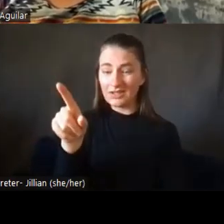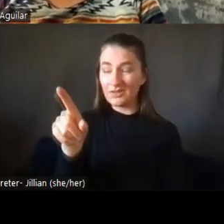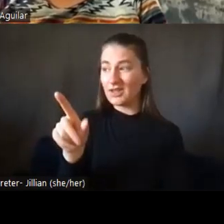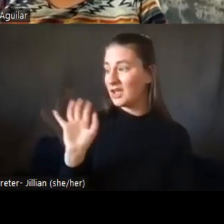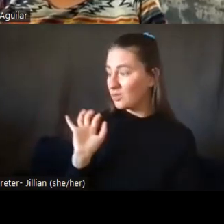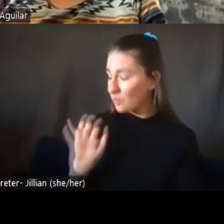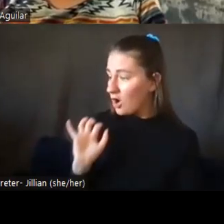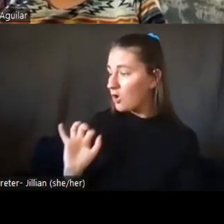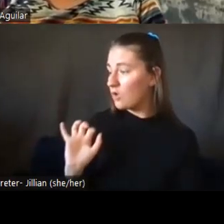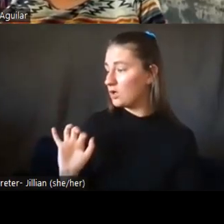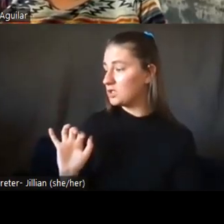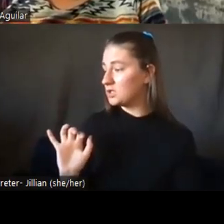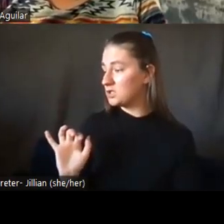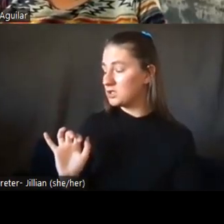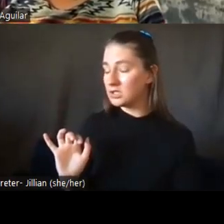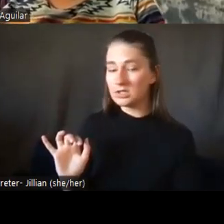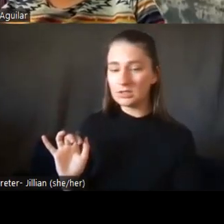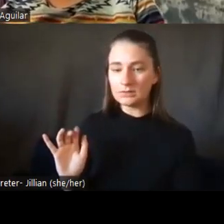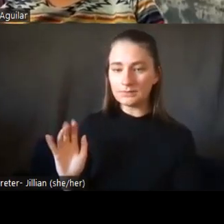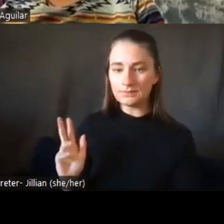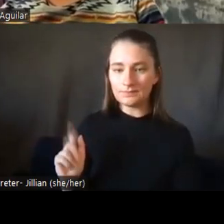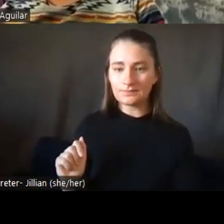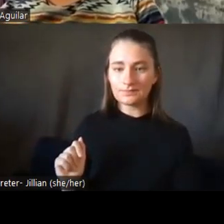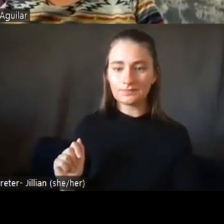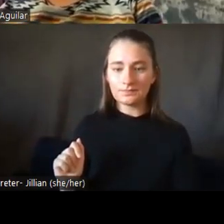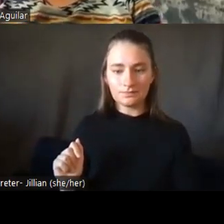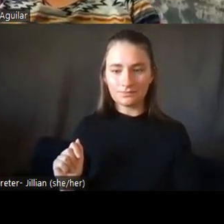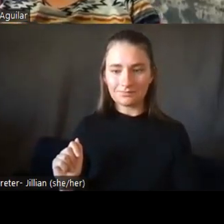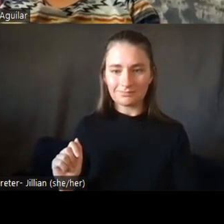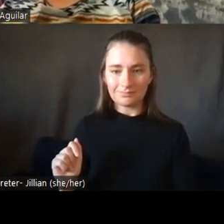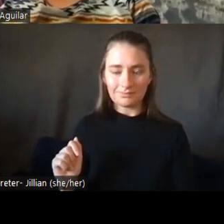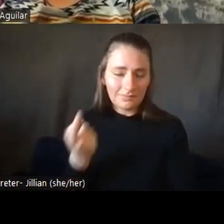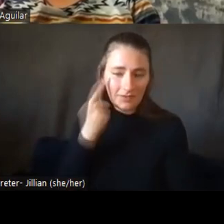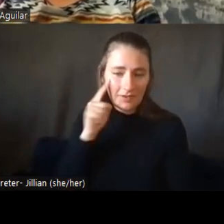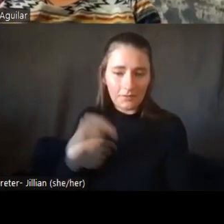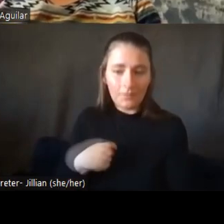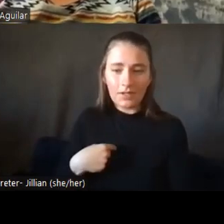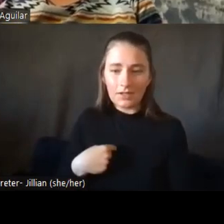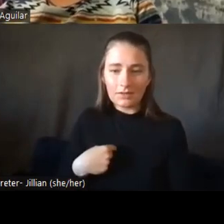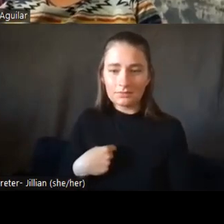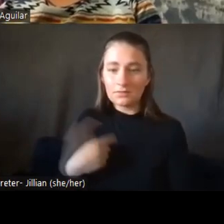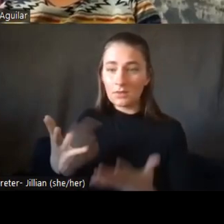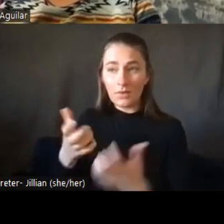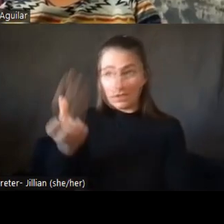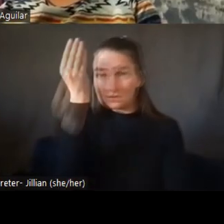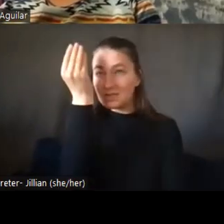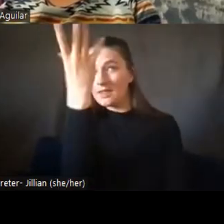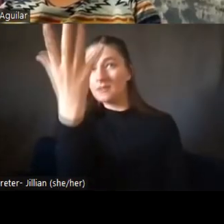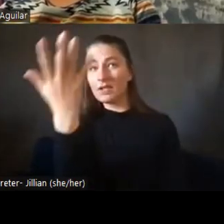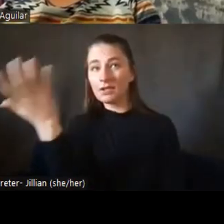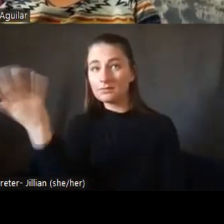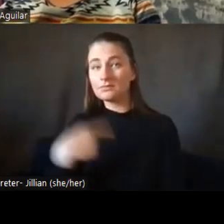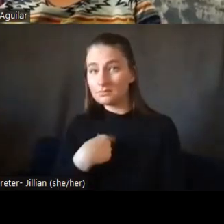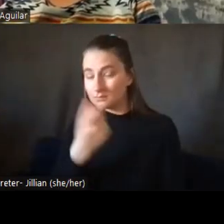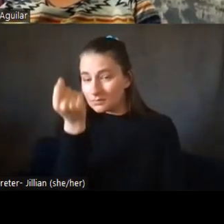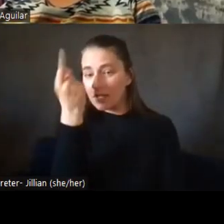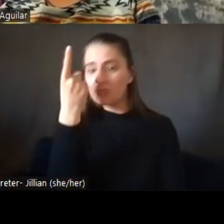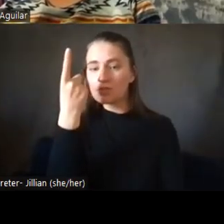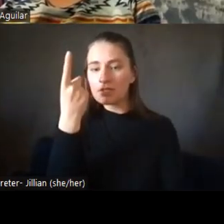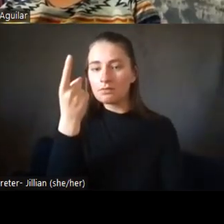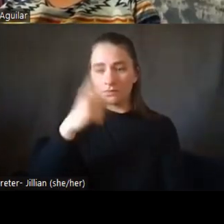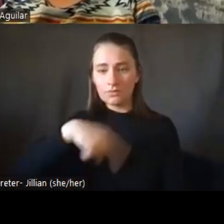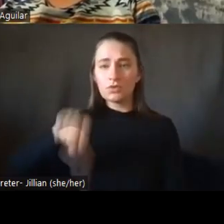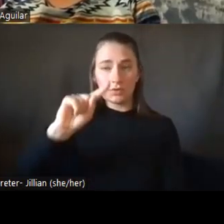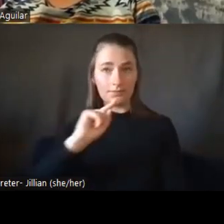whoa, you know, and, and it was just kind of like, for me wanting to tell them, like, I understand how you guys